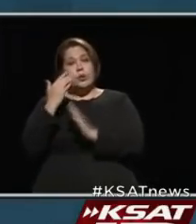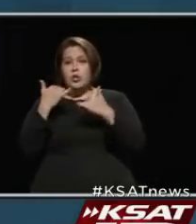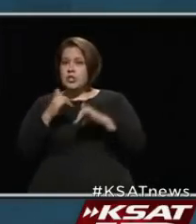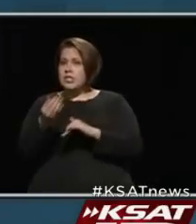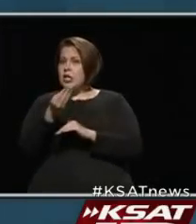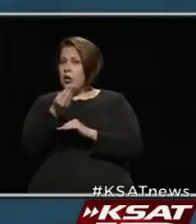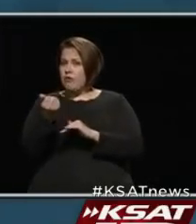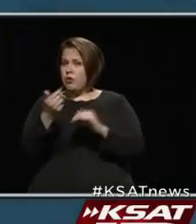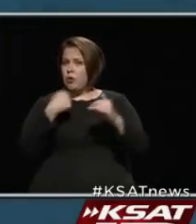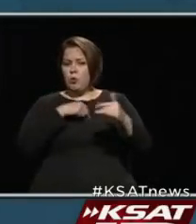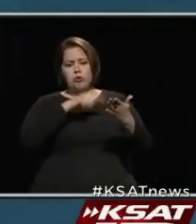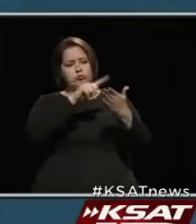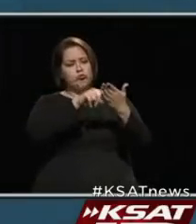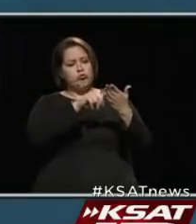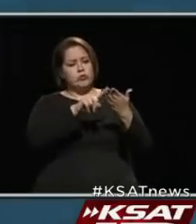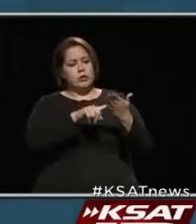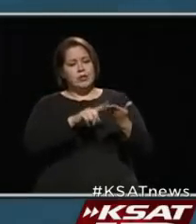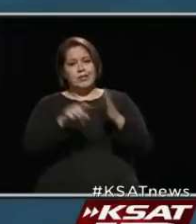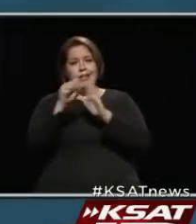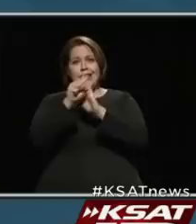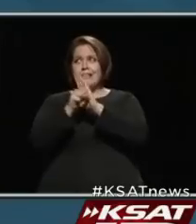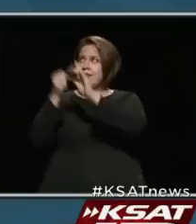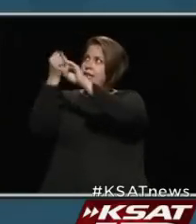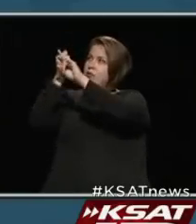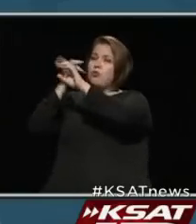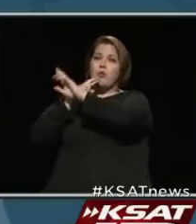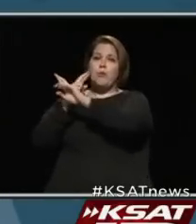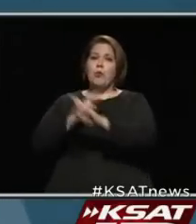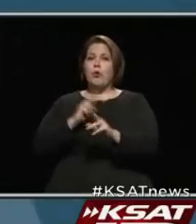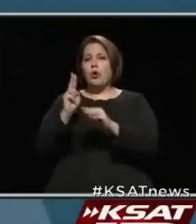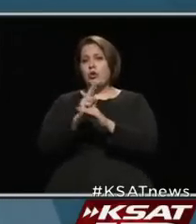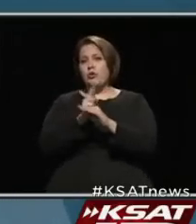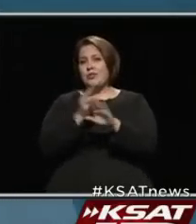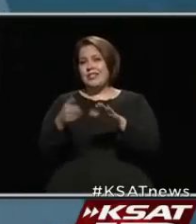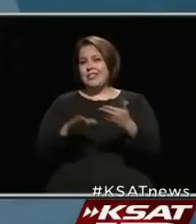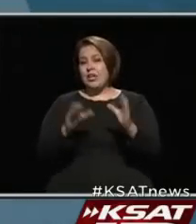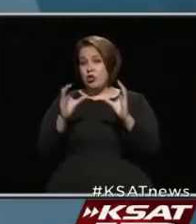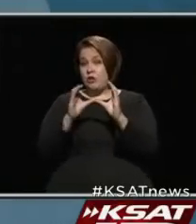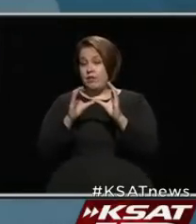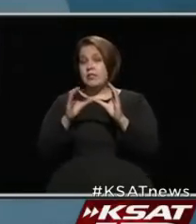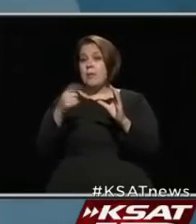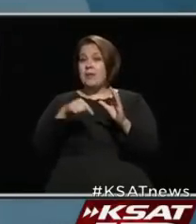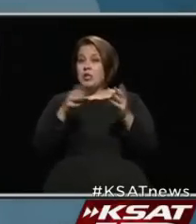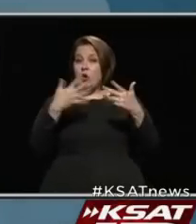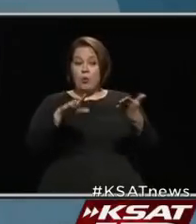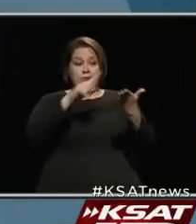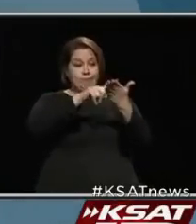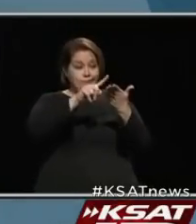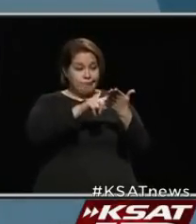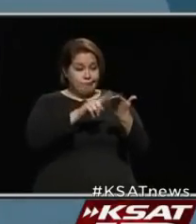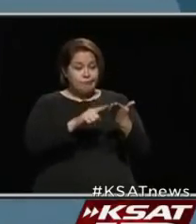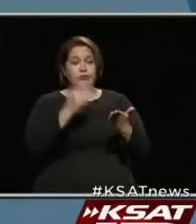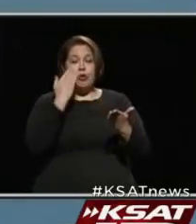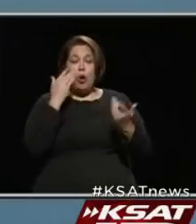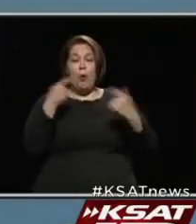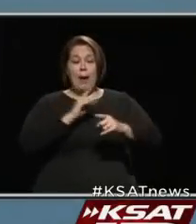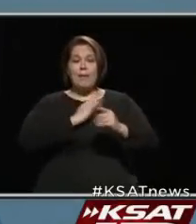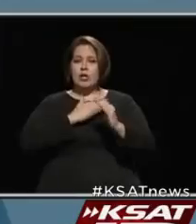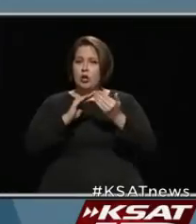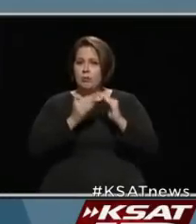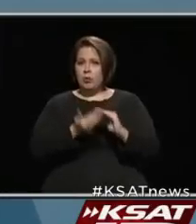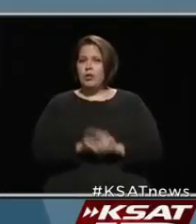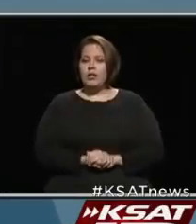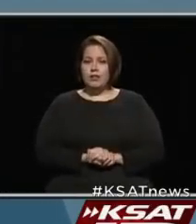that we are investigating that are reported by the state through death certificates. But these are the verified deaths that have occurred in our community since the pandemic